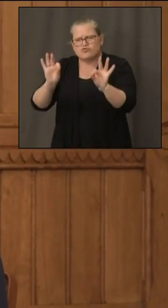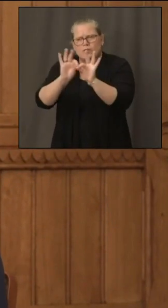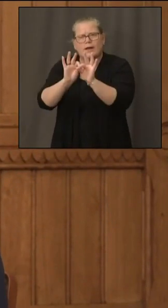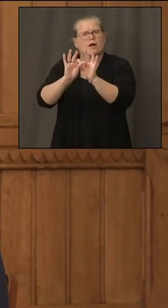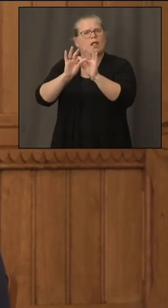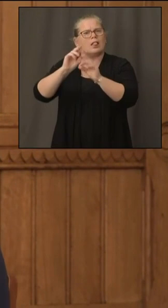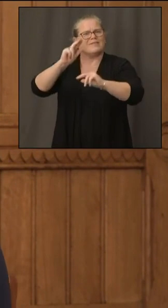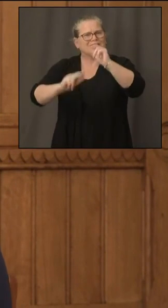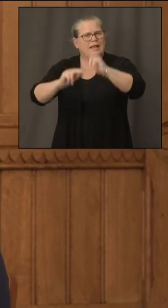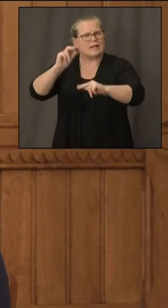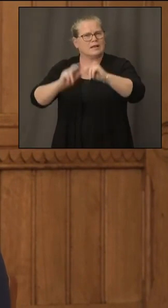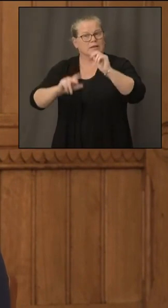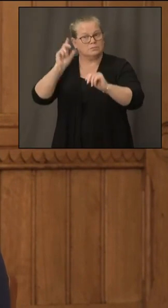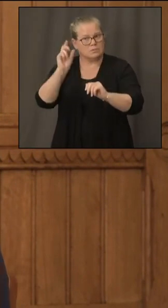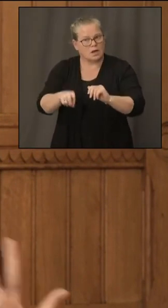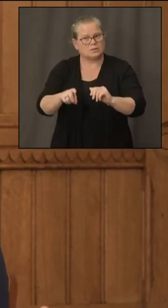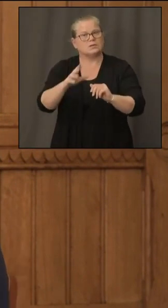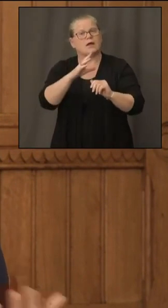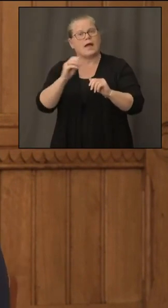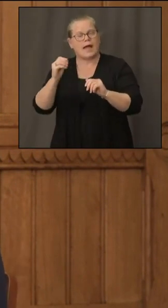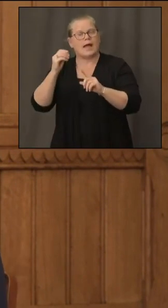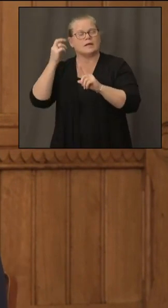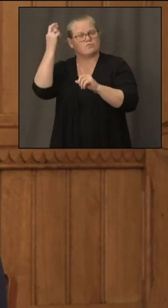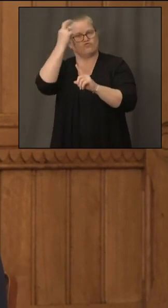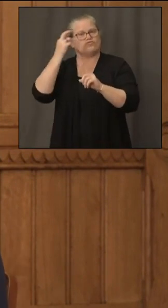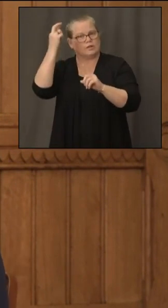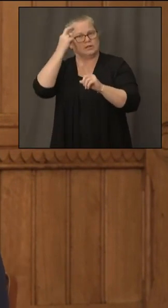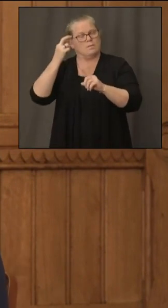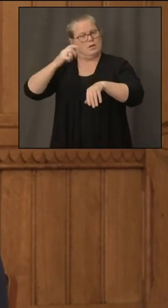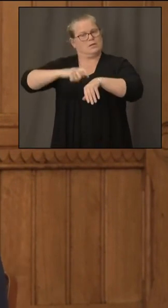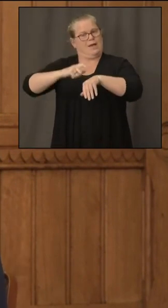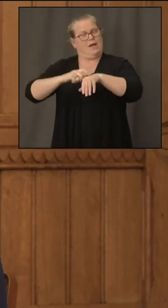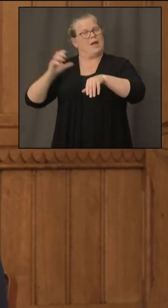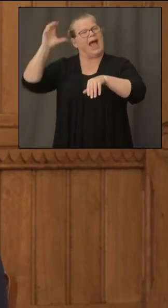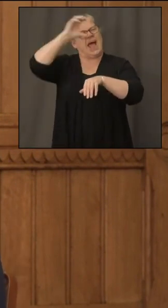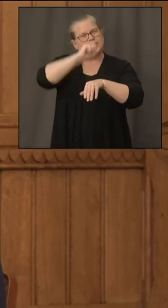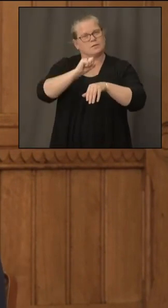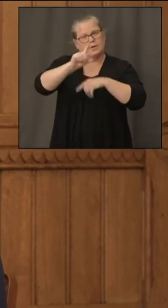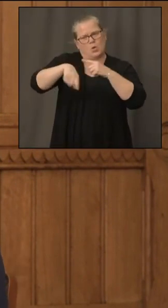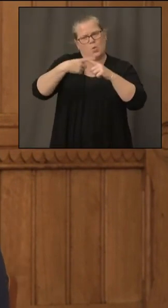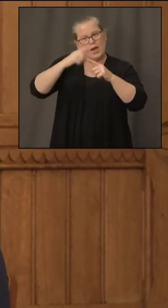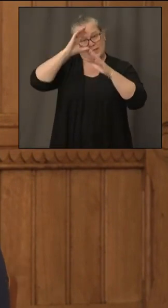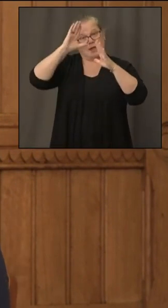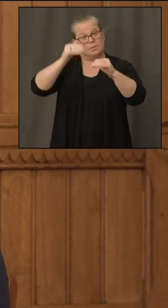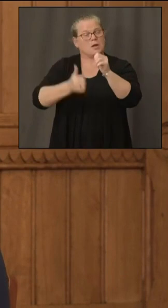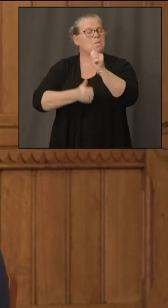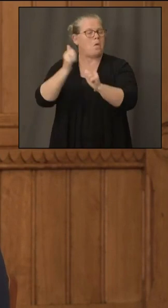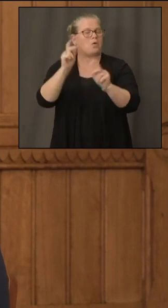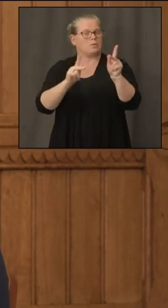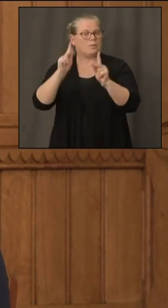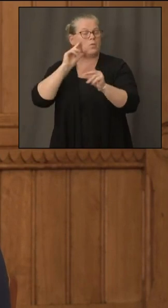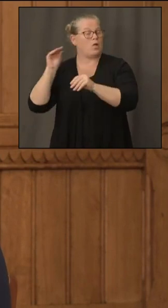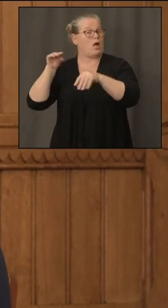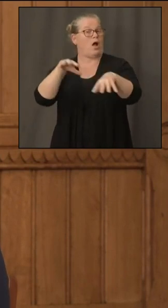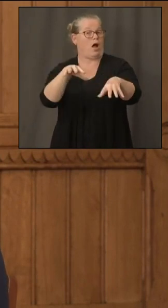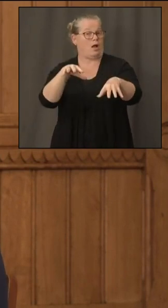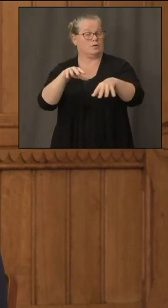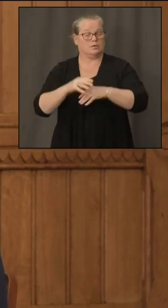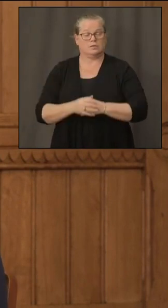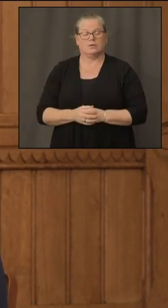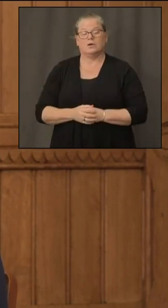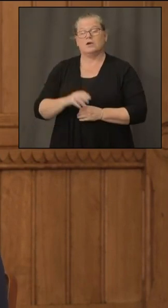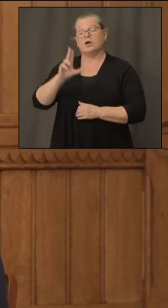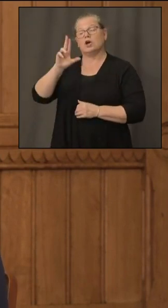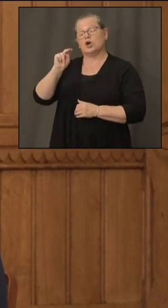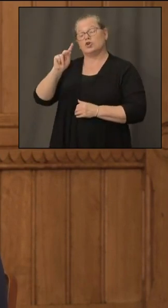after they've done that assessment providing an estimate of when they expect the majority of their customers to be restored to power united